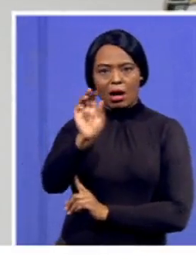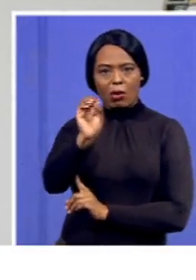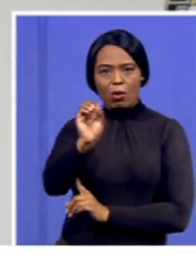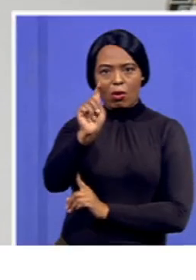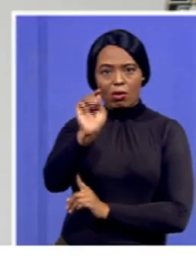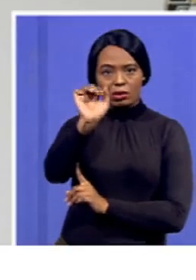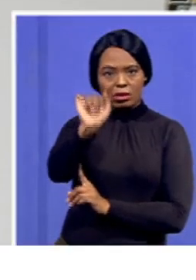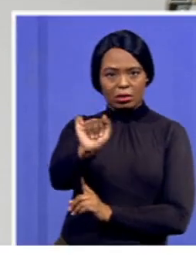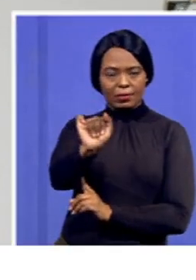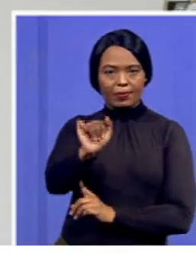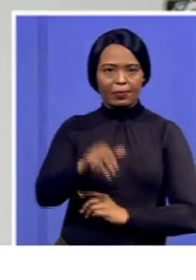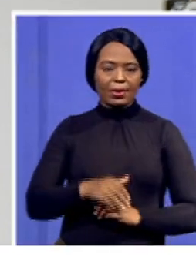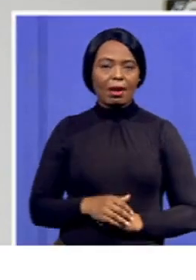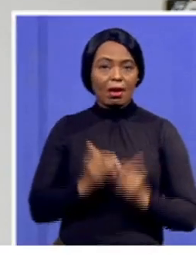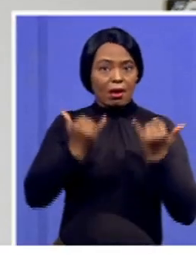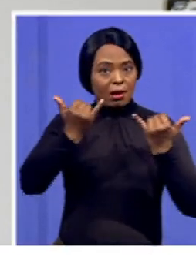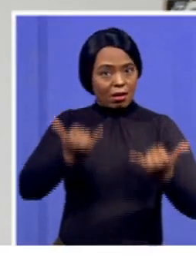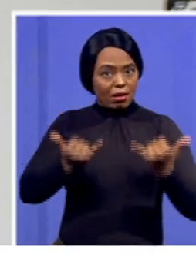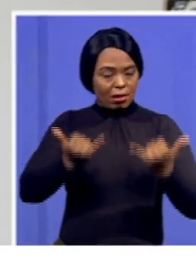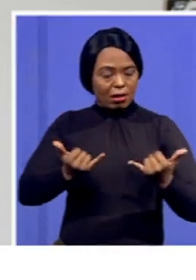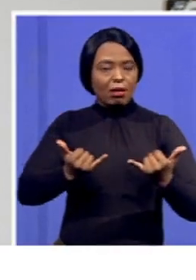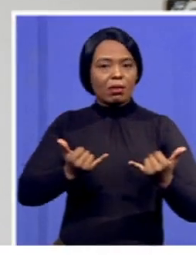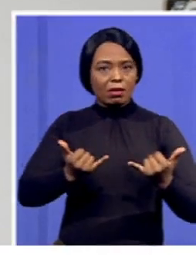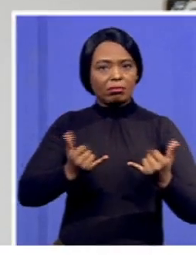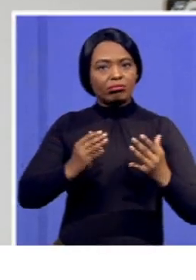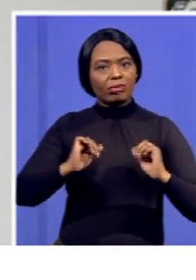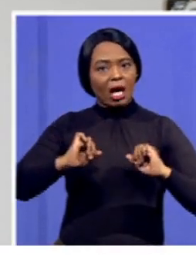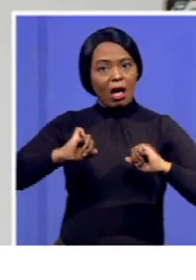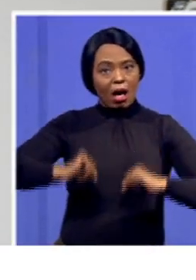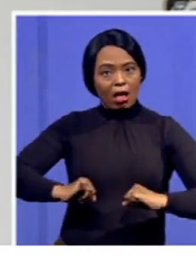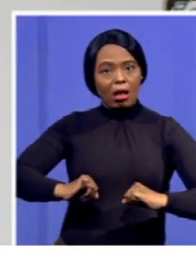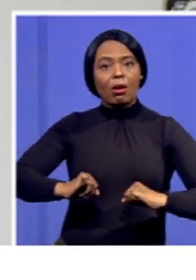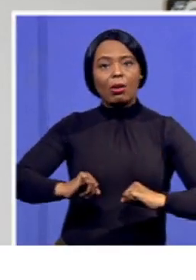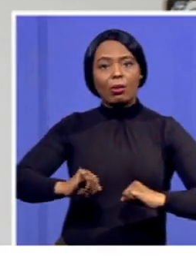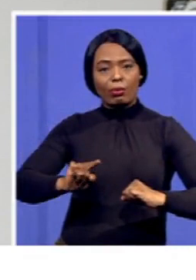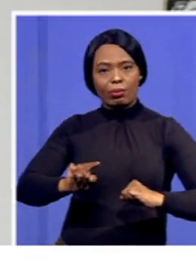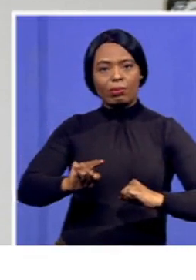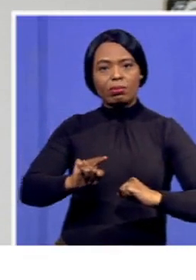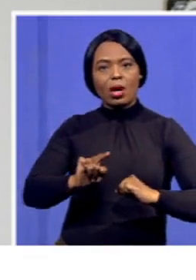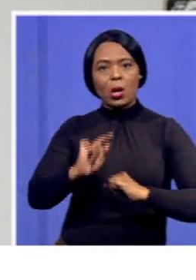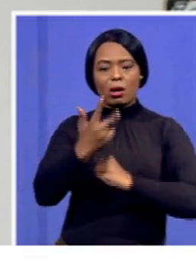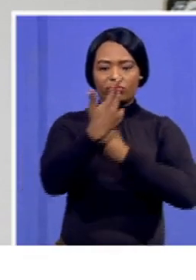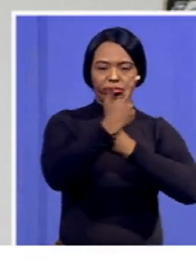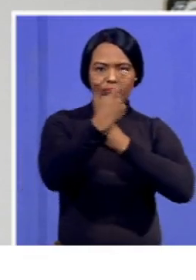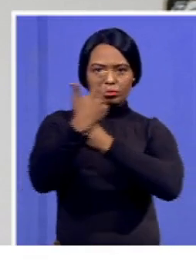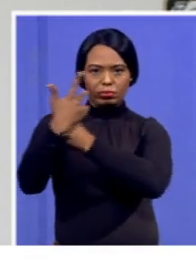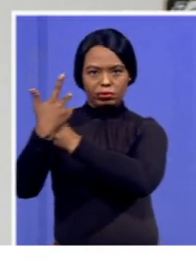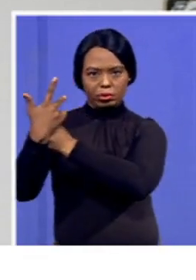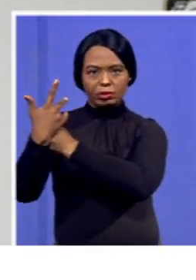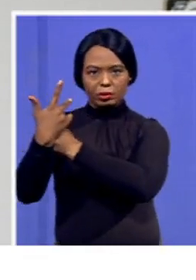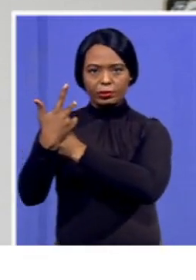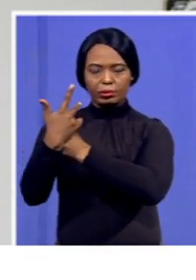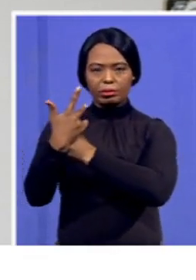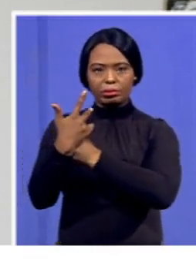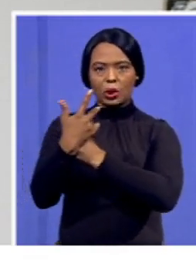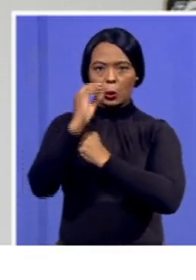I'm now going to allow members of the media to ask